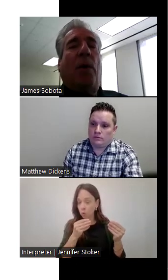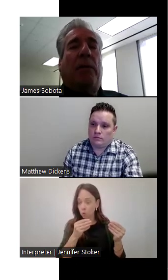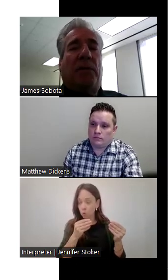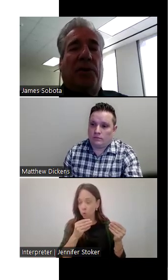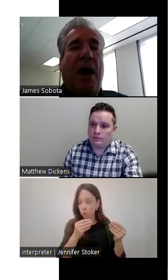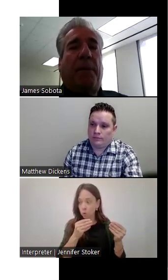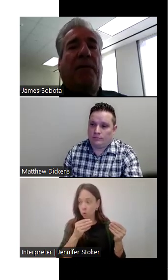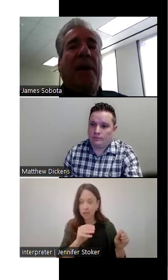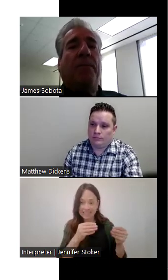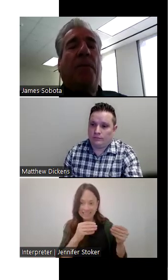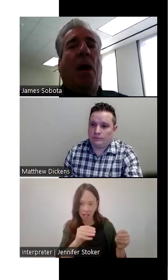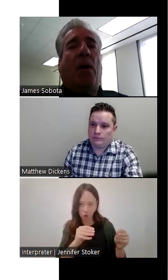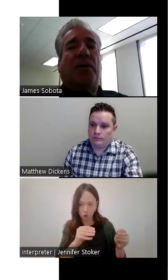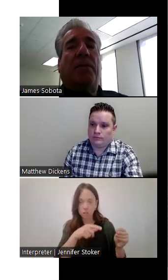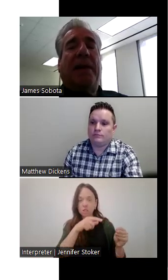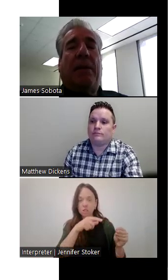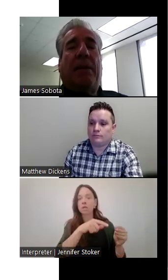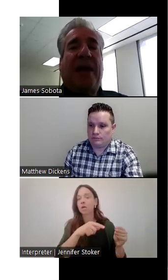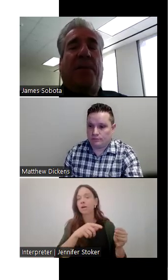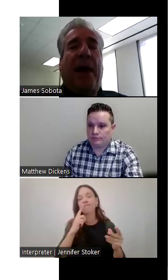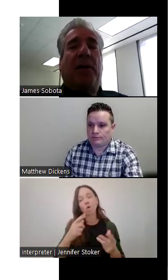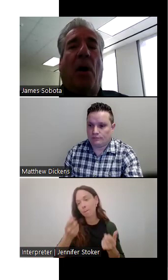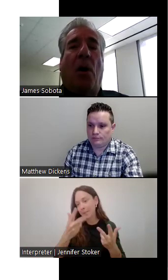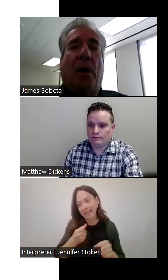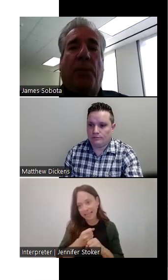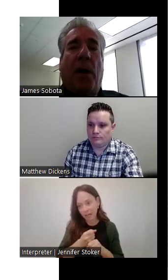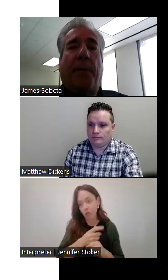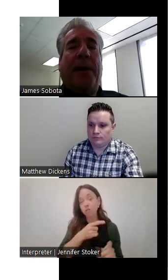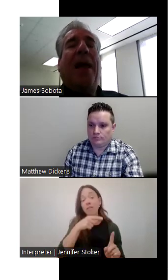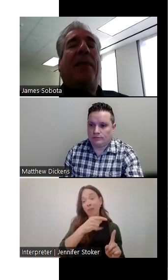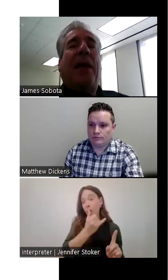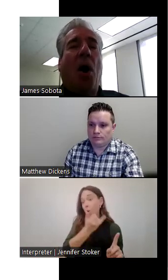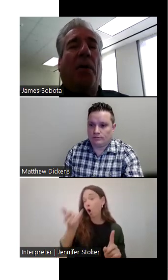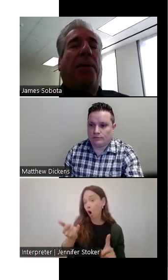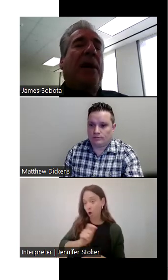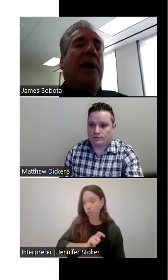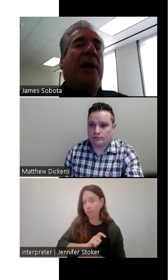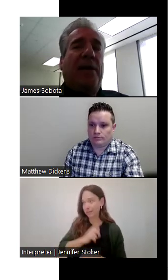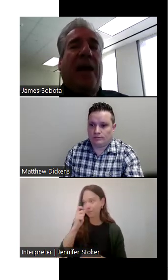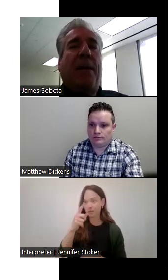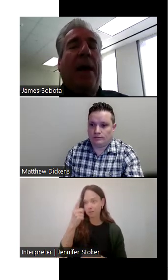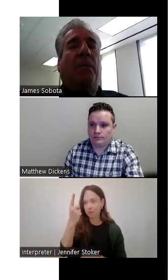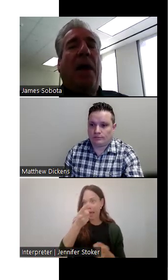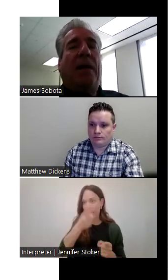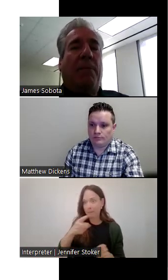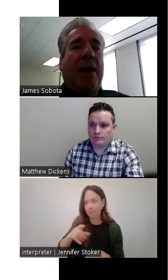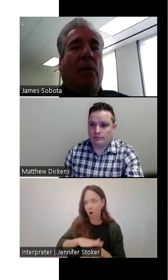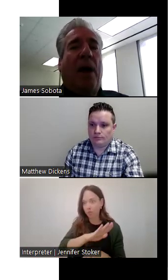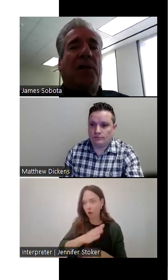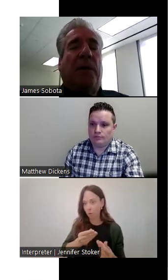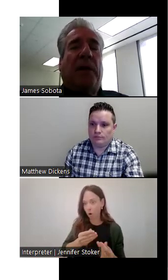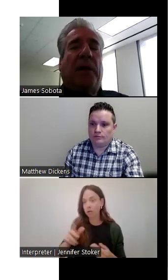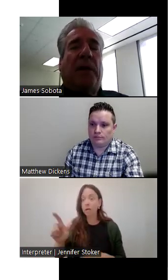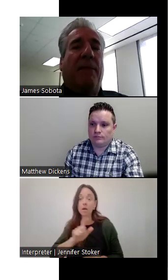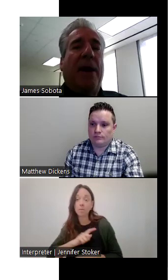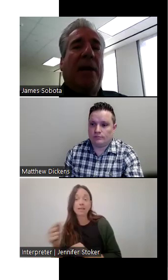the police, whether it was a shoplifting or something that was taking place on their property, they call the police, the police came out, they made